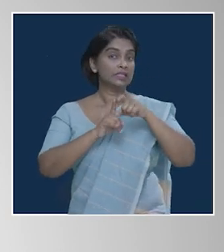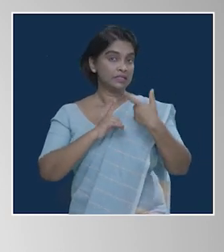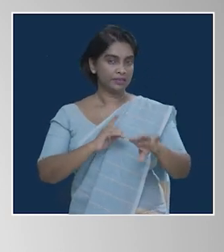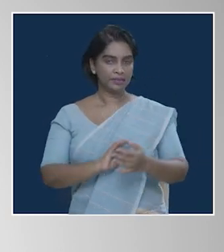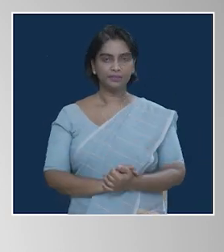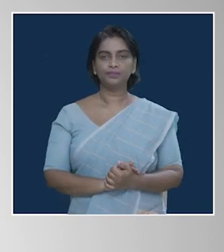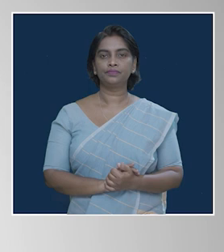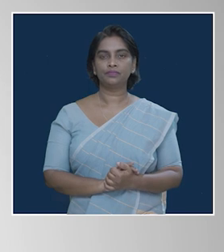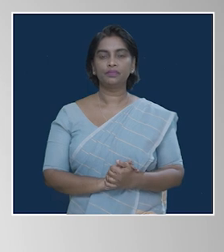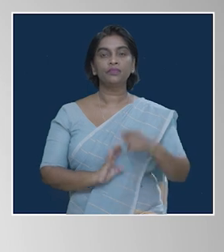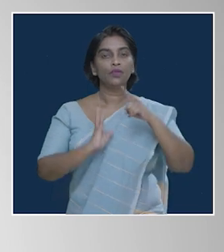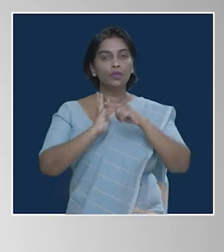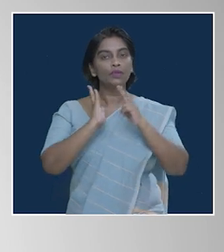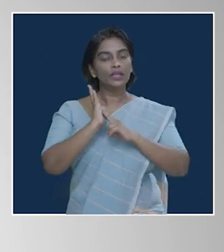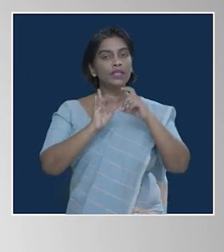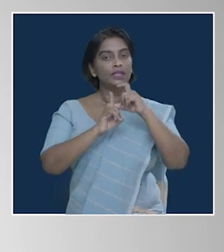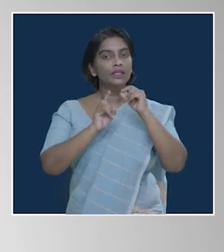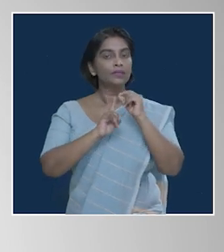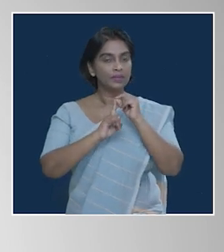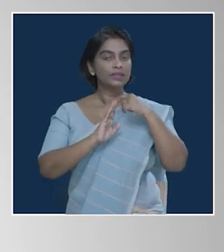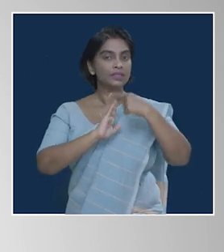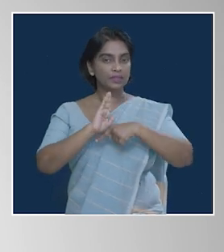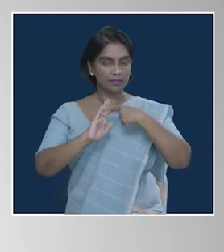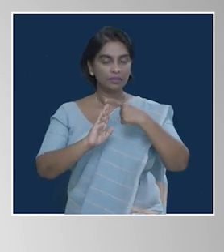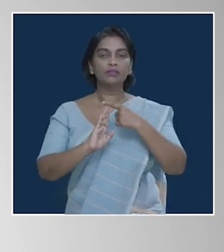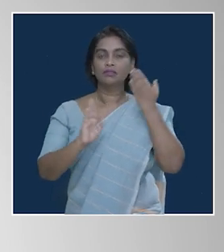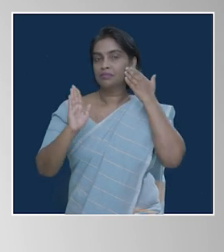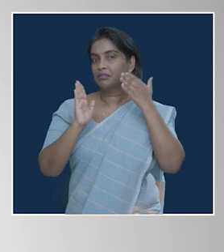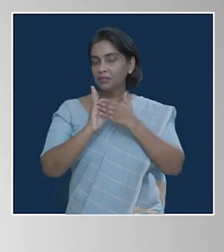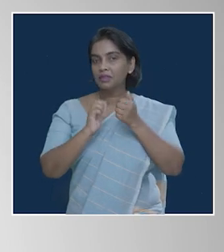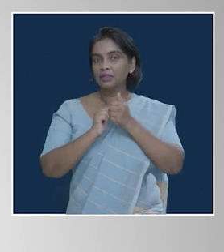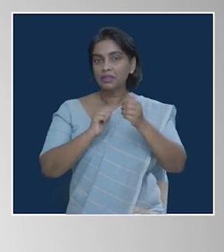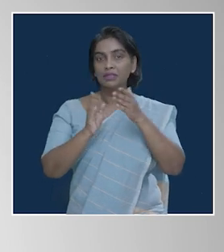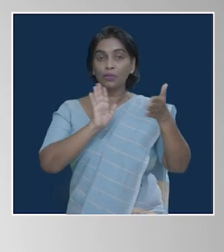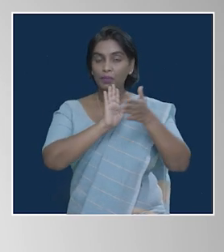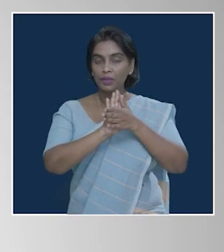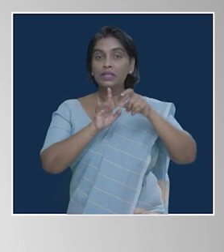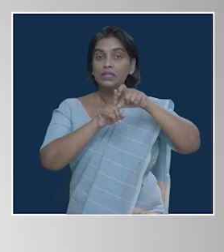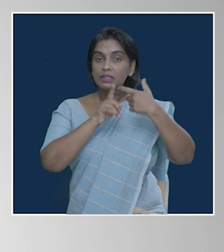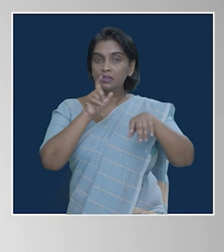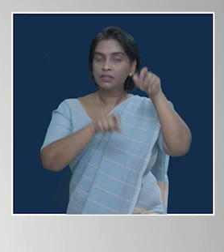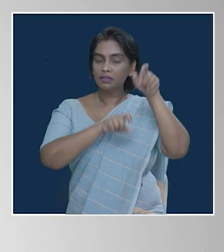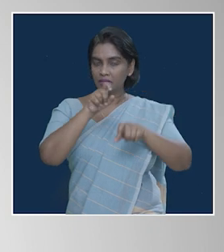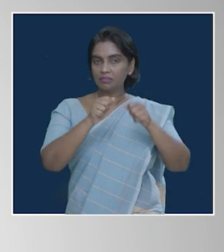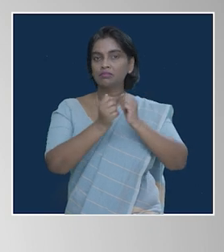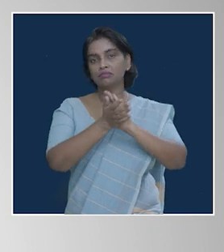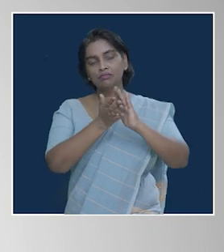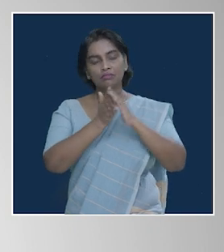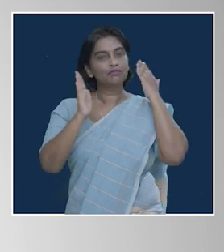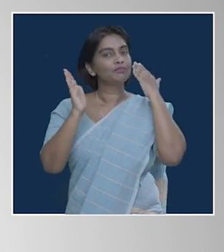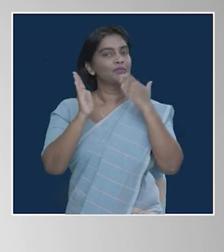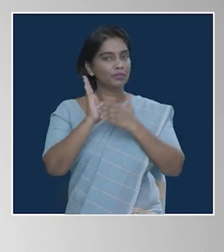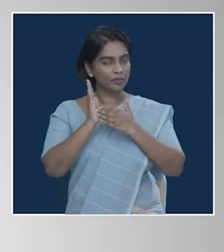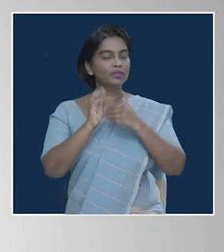disability. UNDP in Sri Lanka has over the years worked with persons with disabilities through a consultative